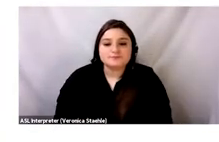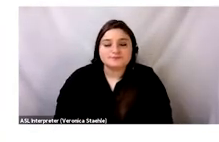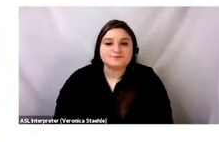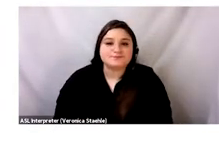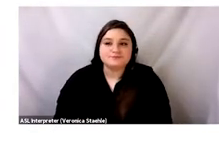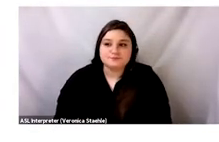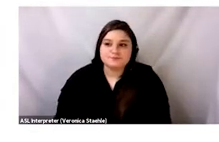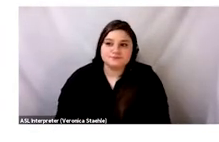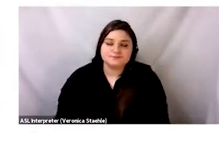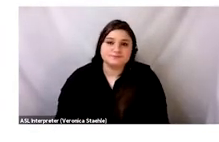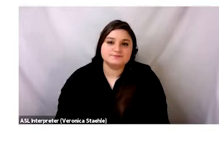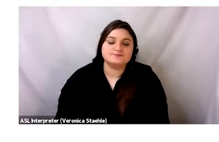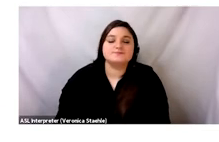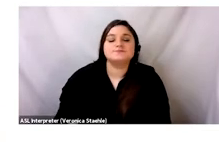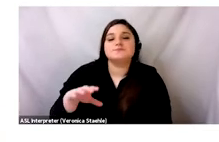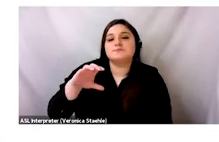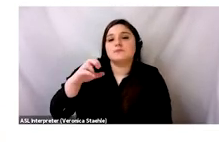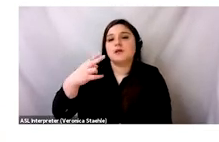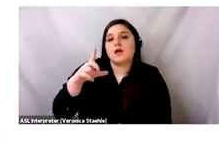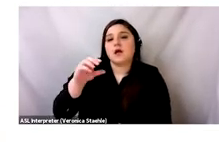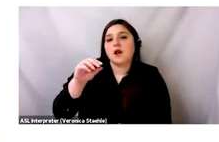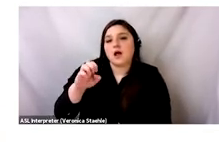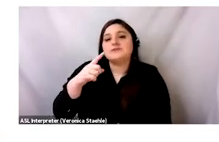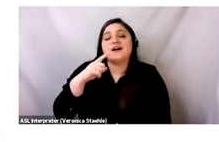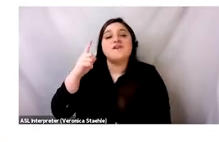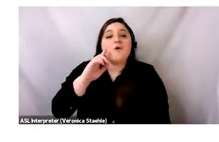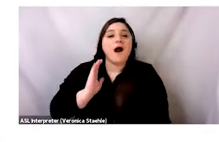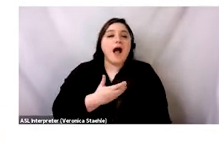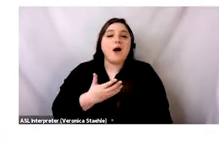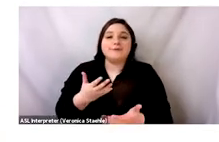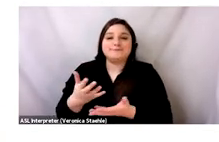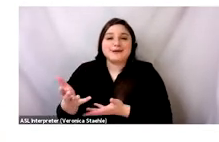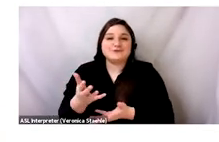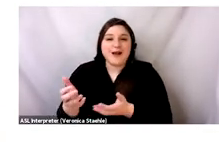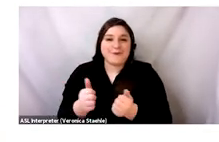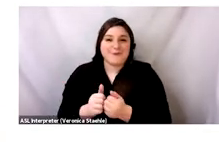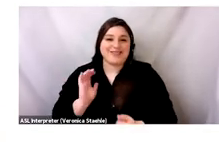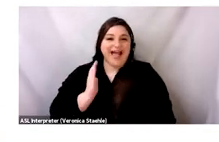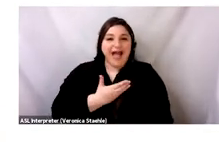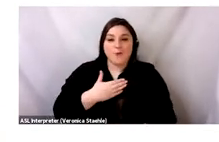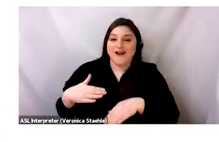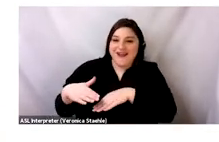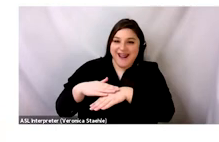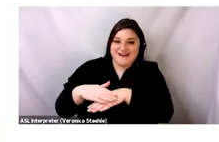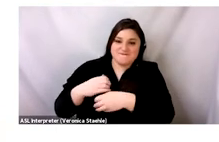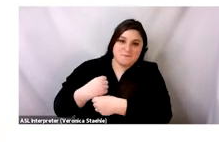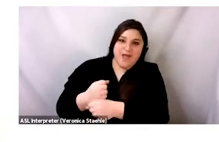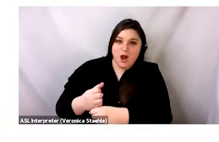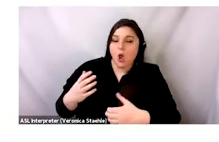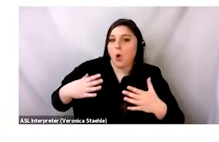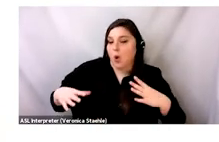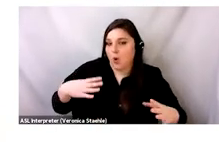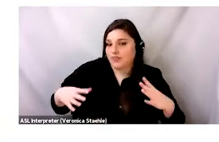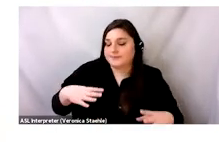Now, to touch on how we interact with clothing, like, as in our native clothing, let me be